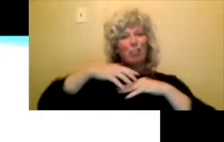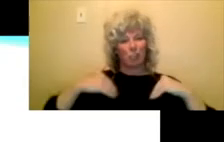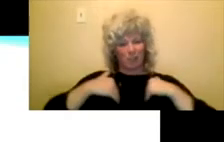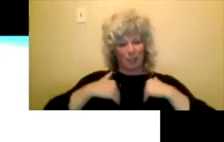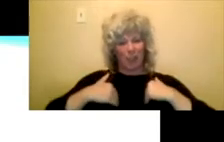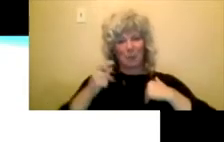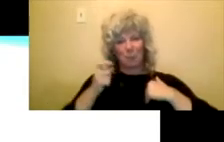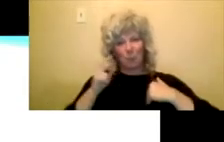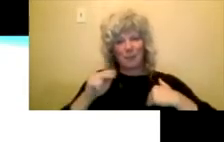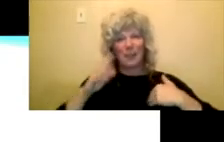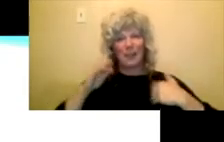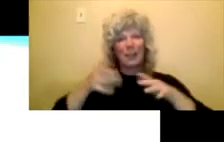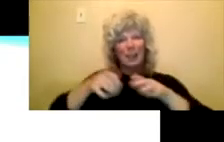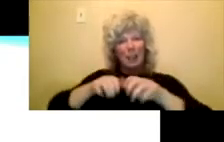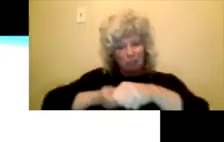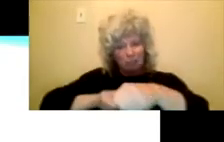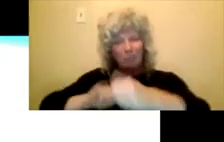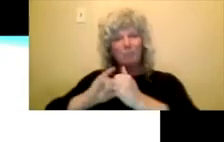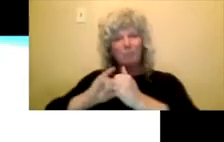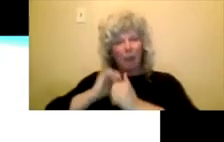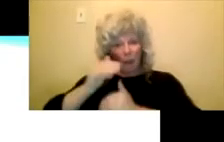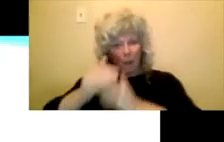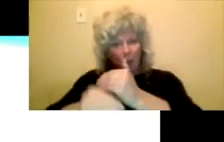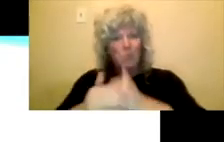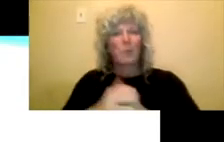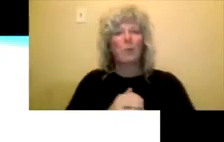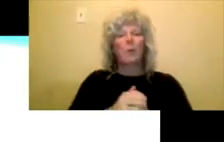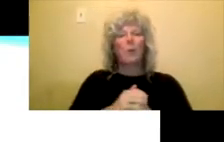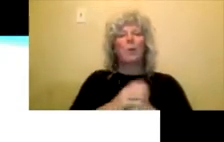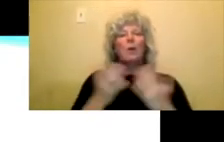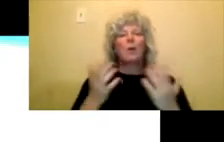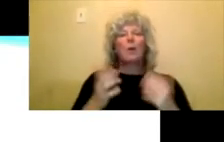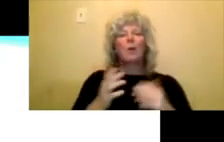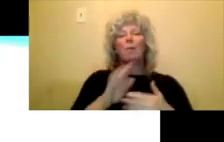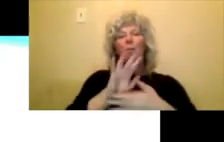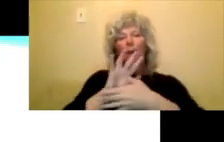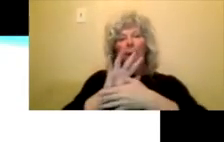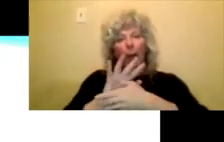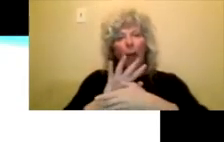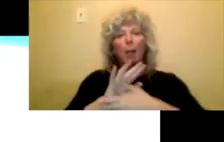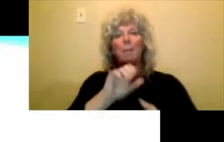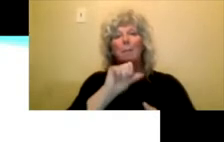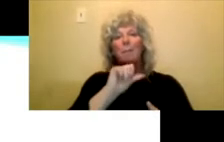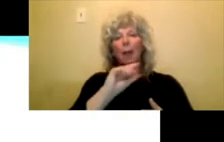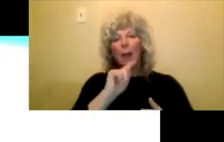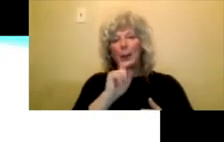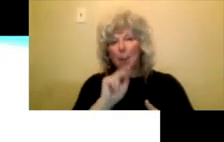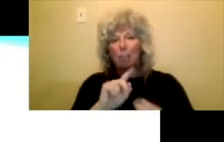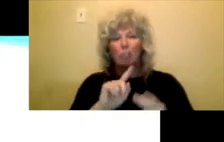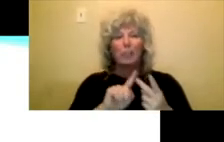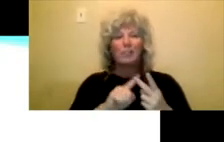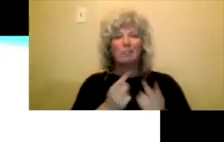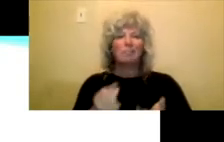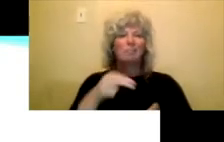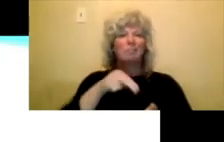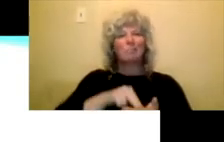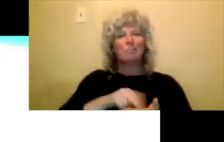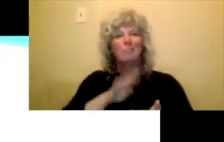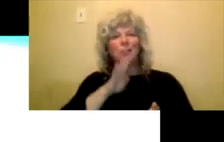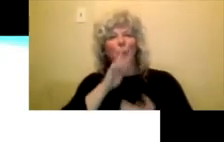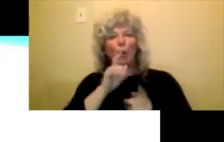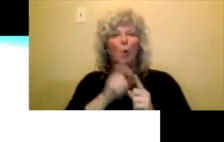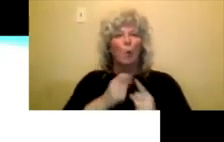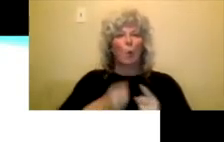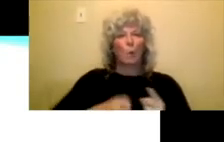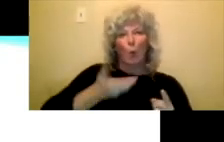you know, animated films, spoken word events, you